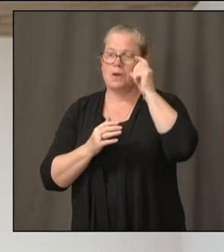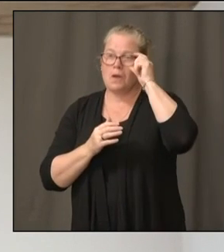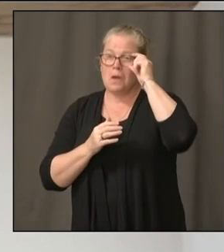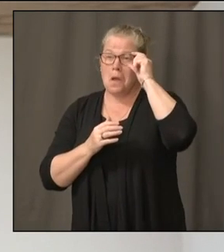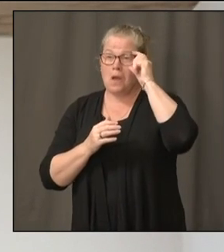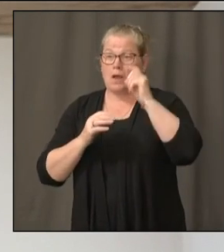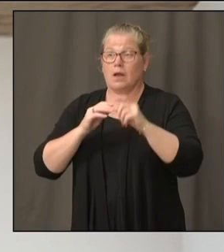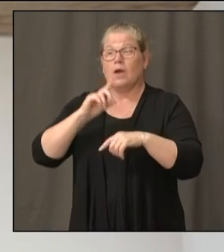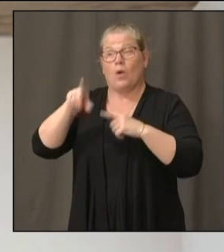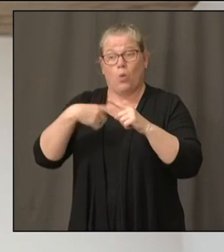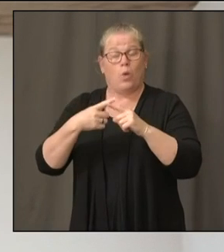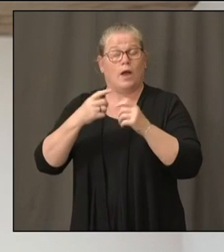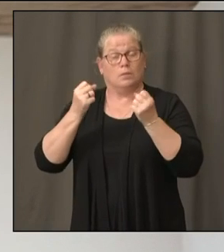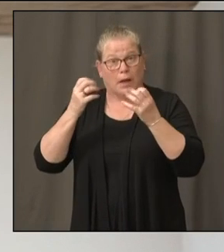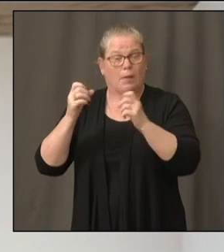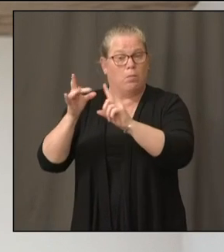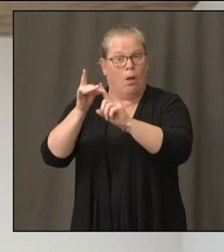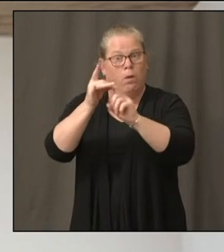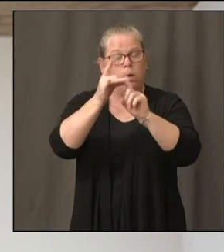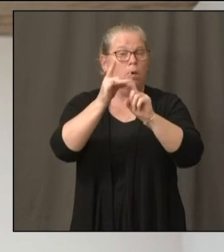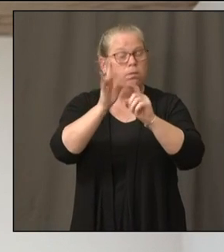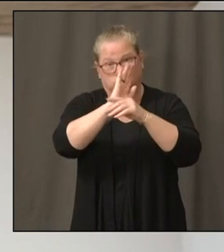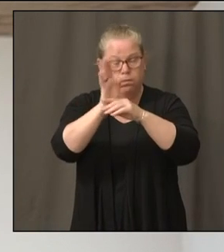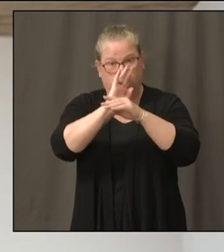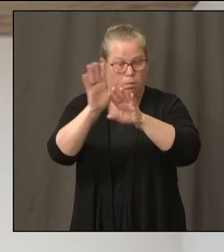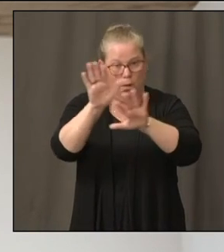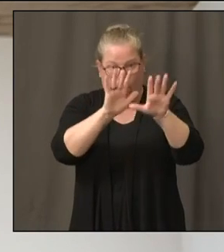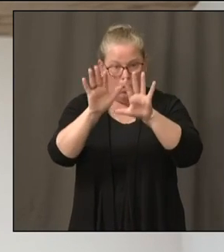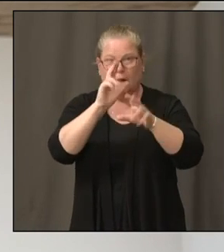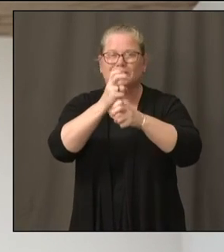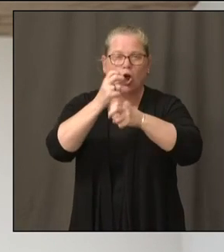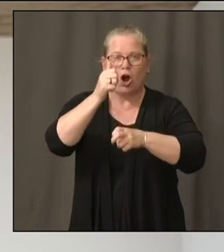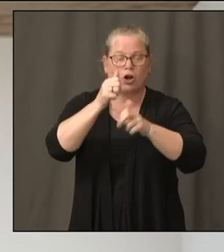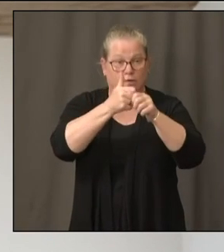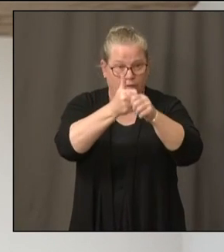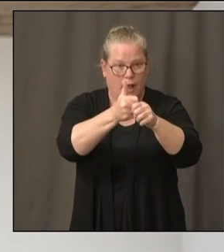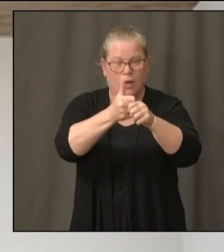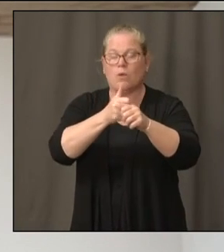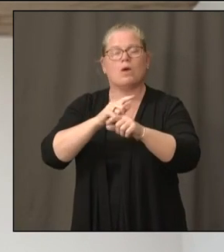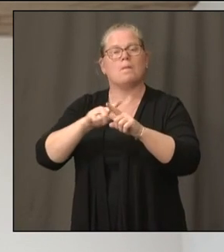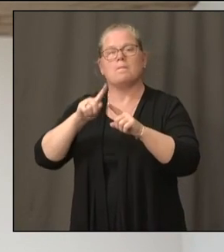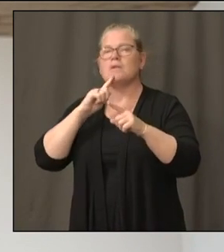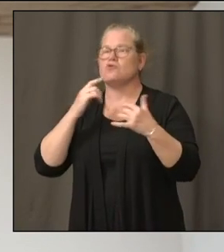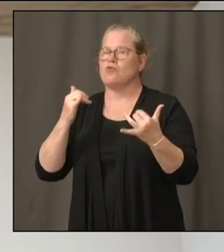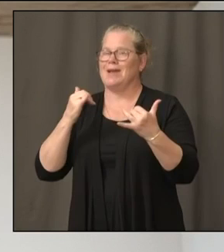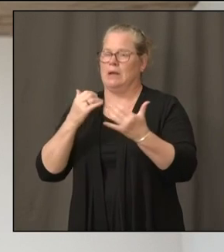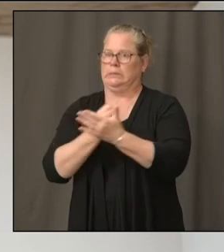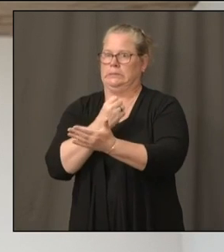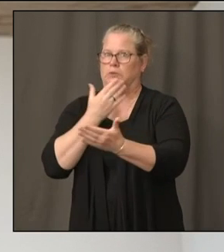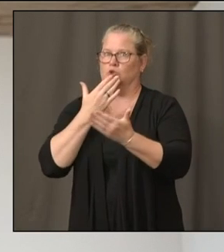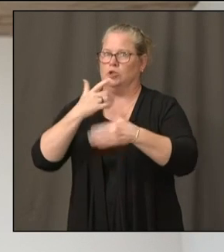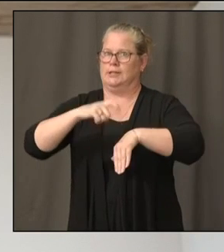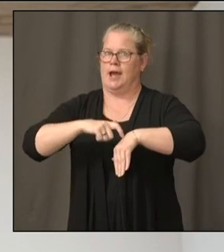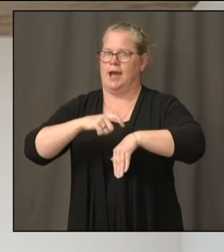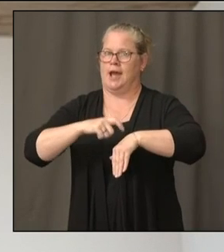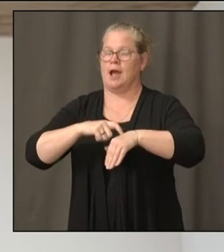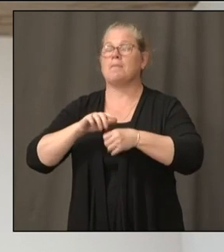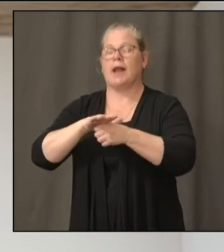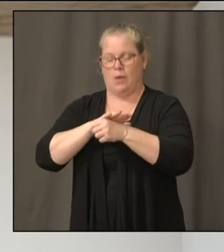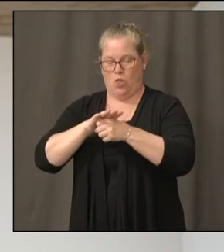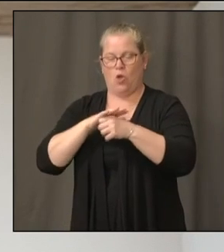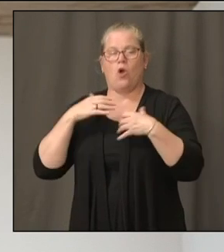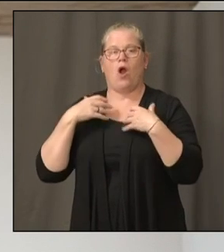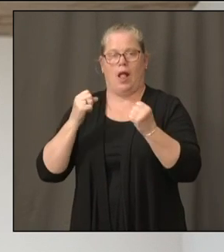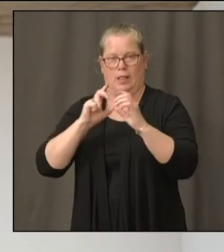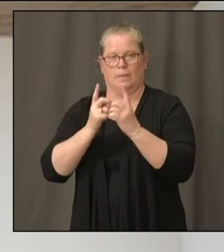right now, this is the perfect time in our local health departments and are working to